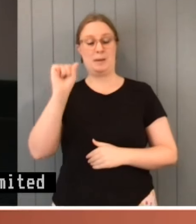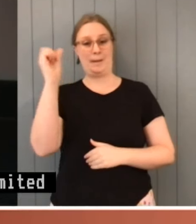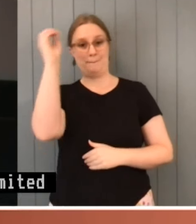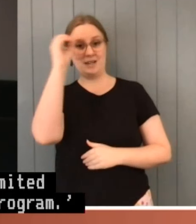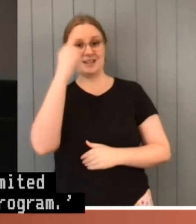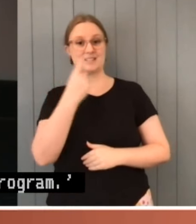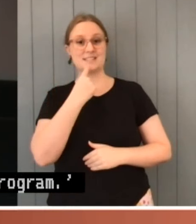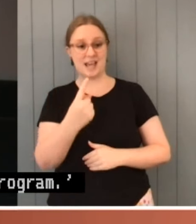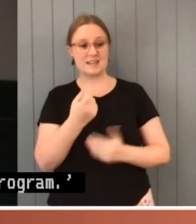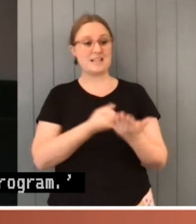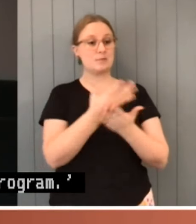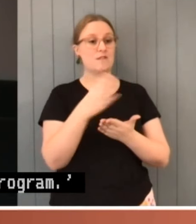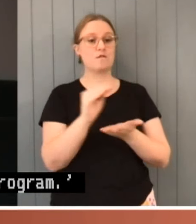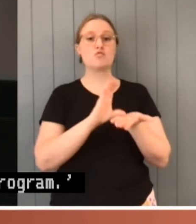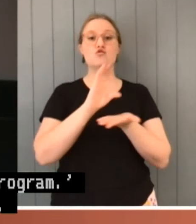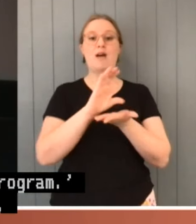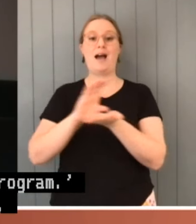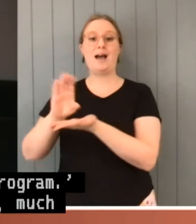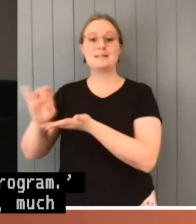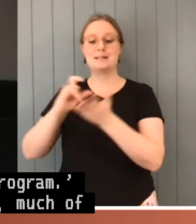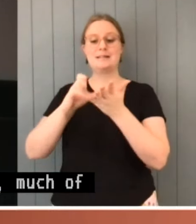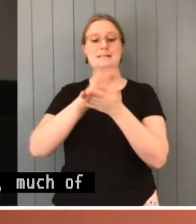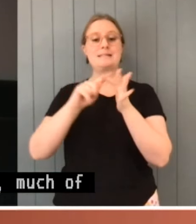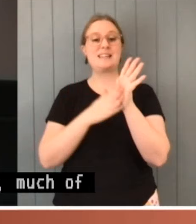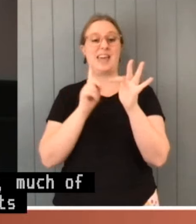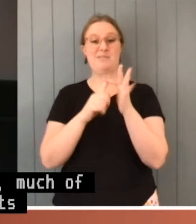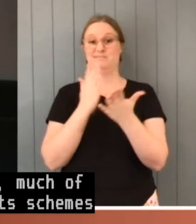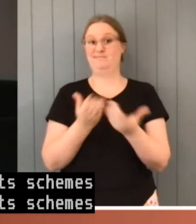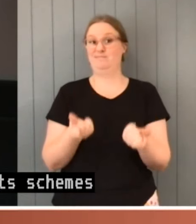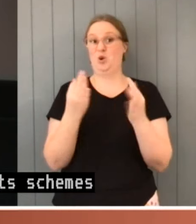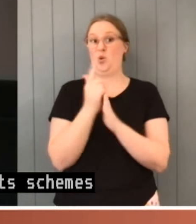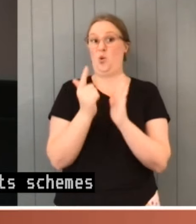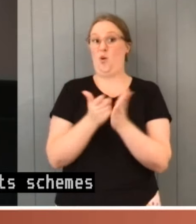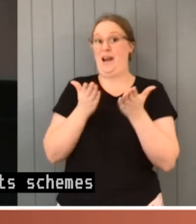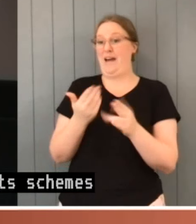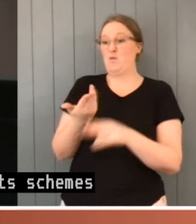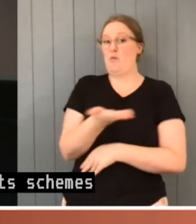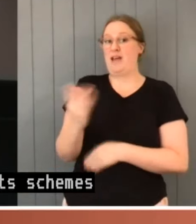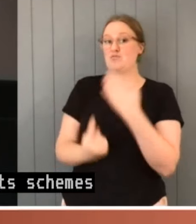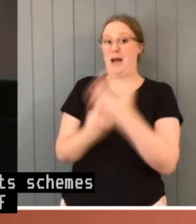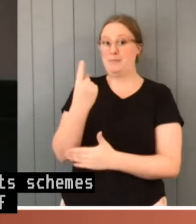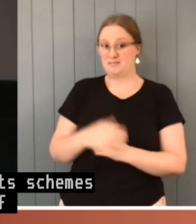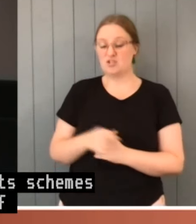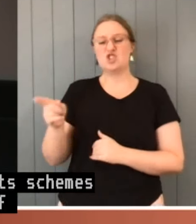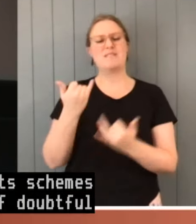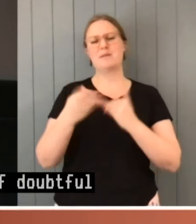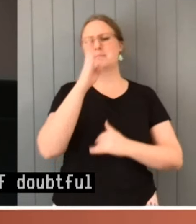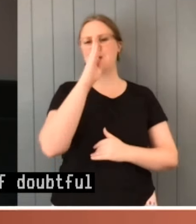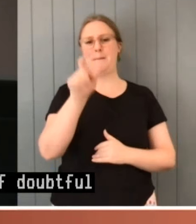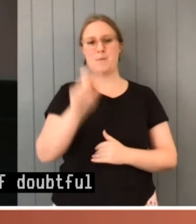schemes is unlawful, or at least of doubtful legal validity. In her typically blunt way, she said, This needs to stop.